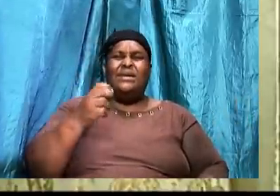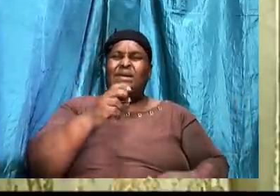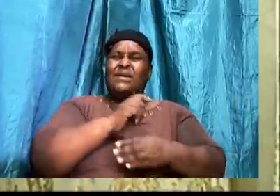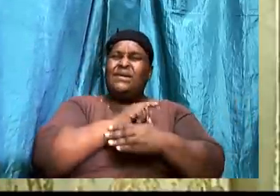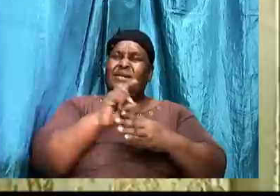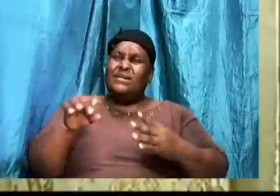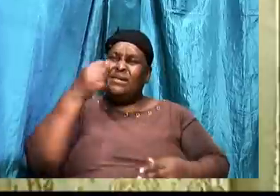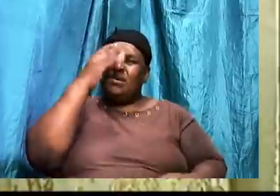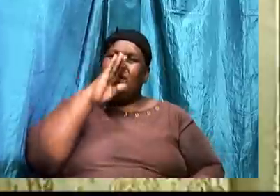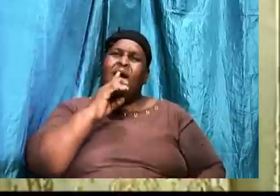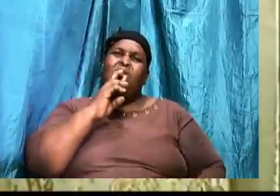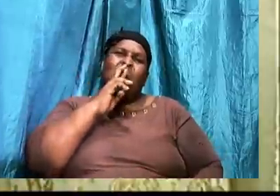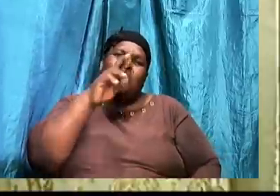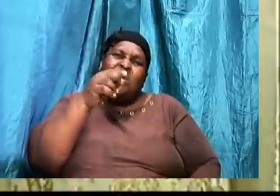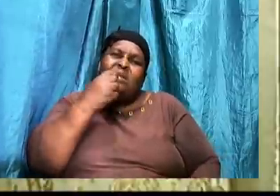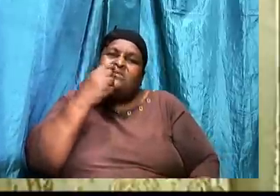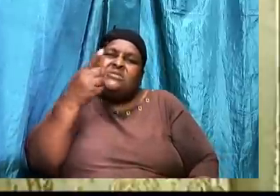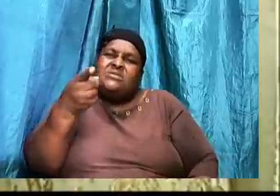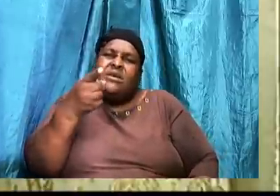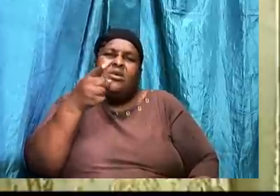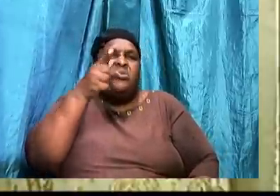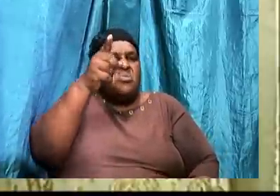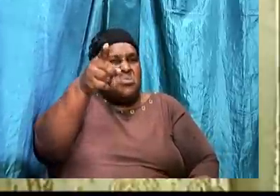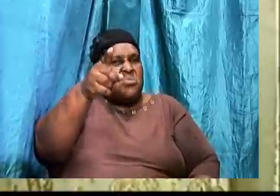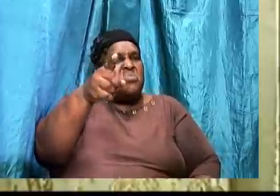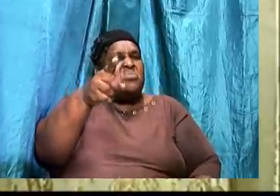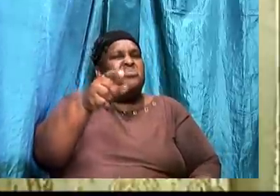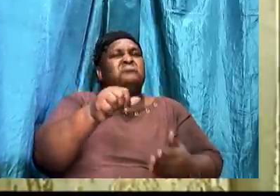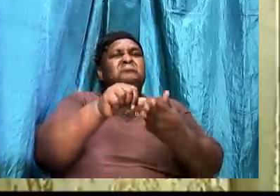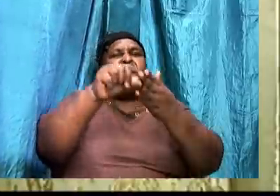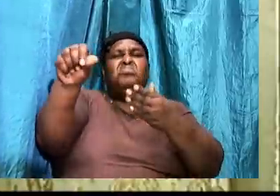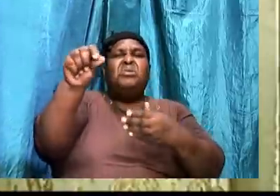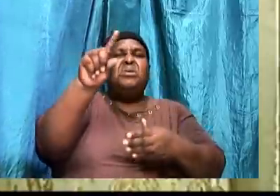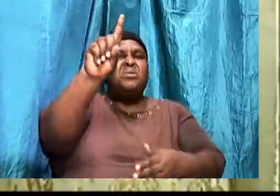That you should pay. Five tithes.